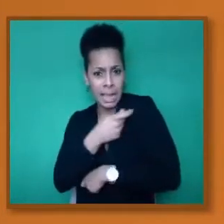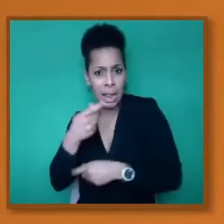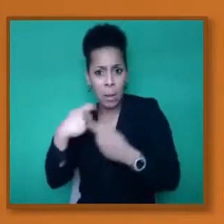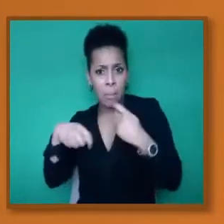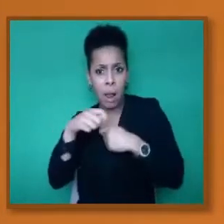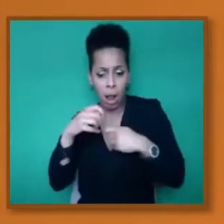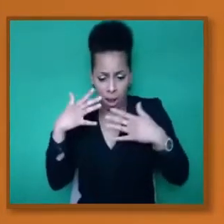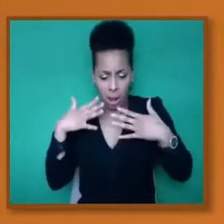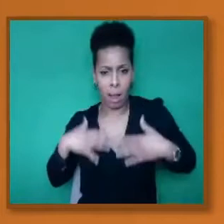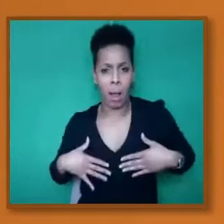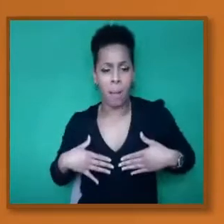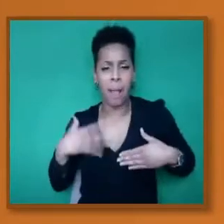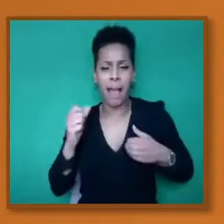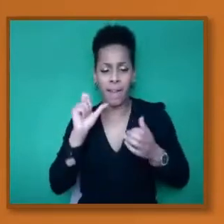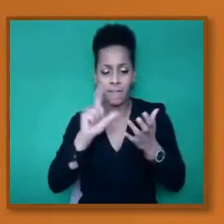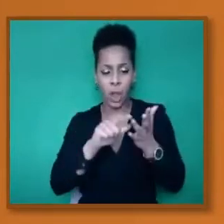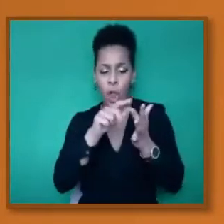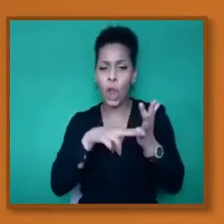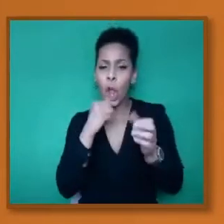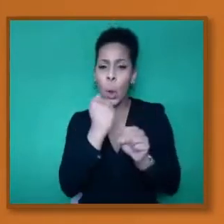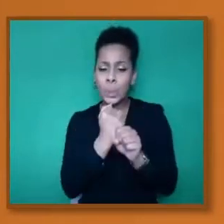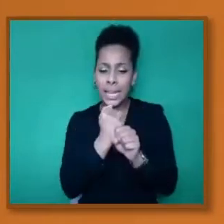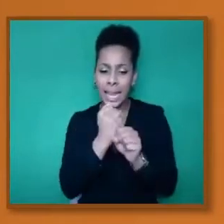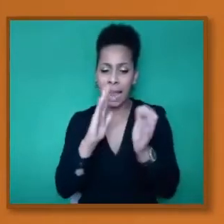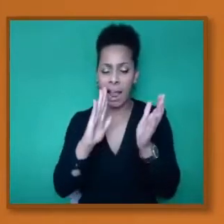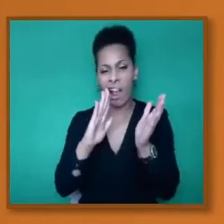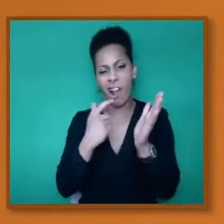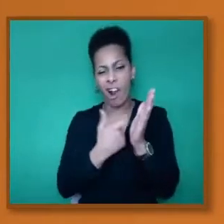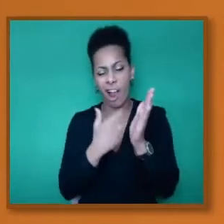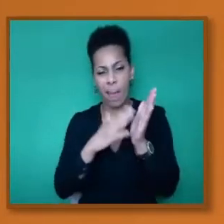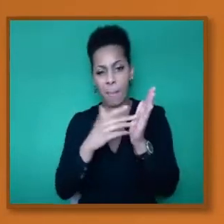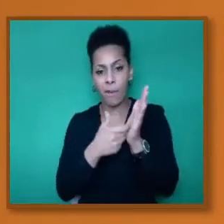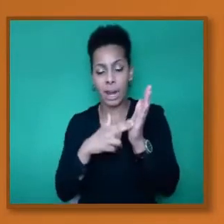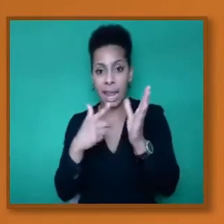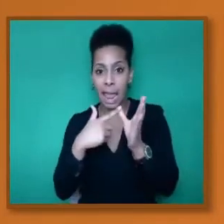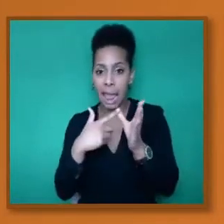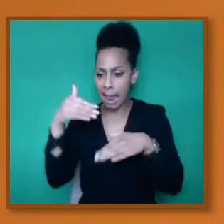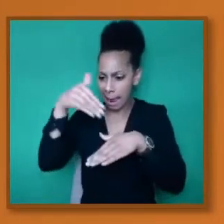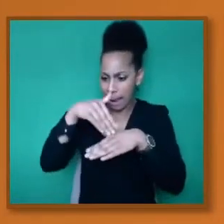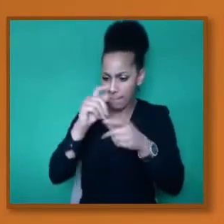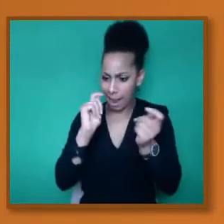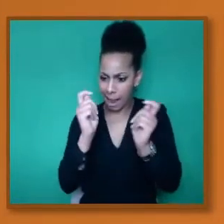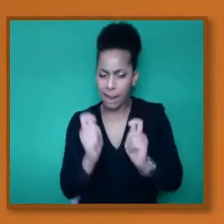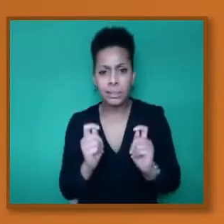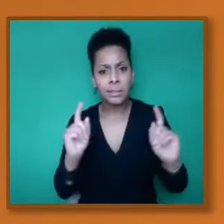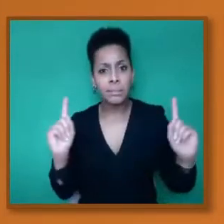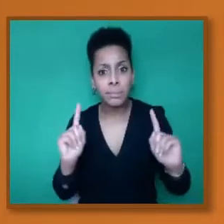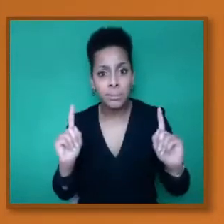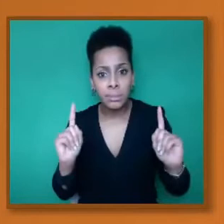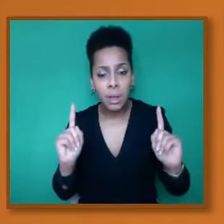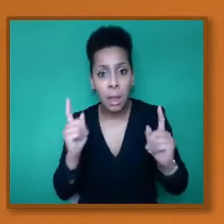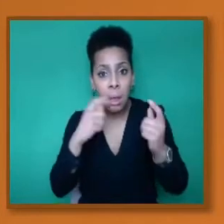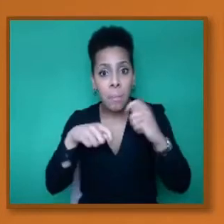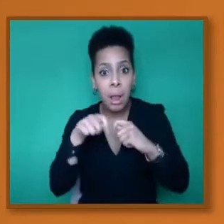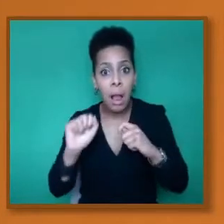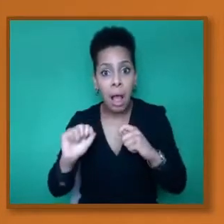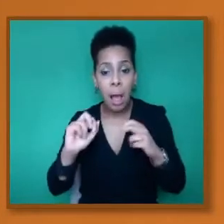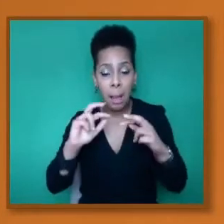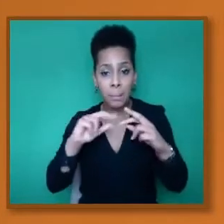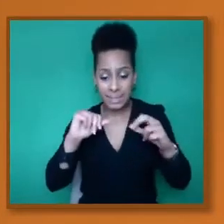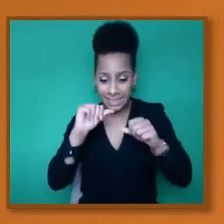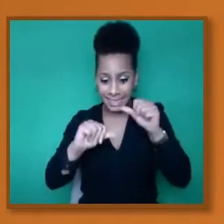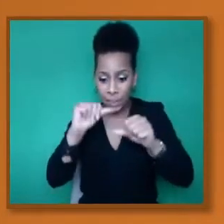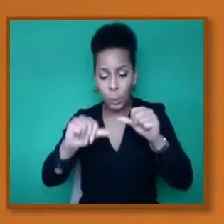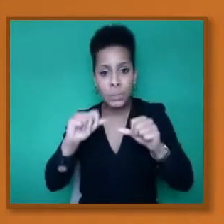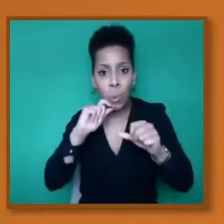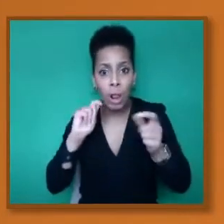RNA? And what impact does it have? Could they change the sequencing of the